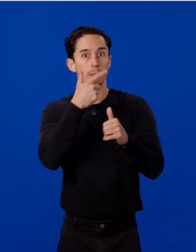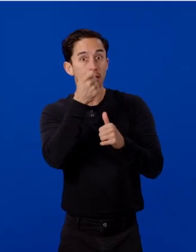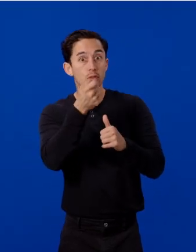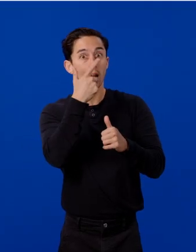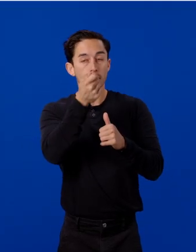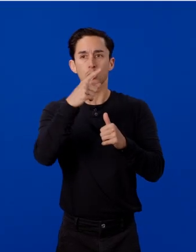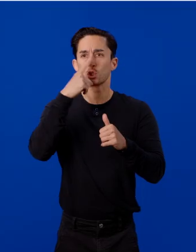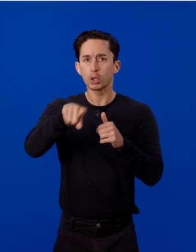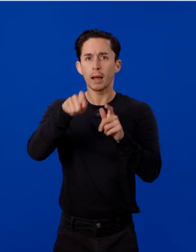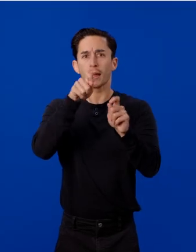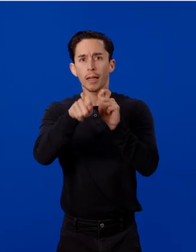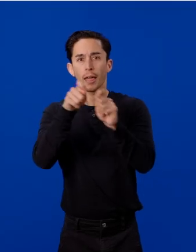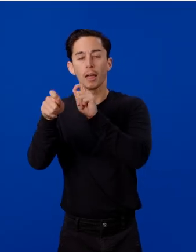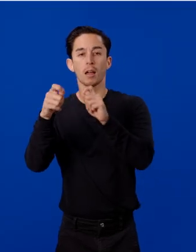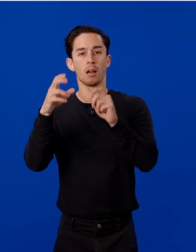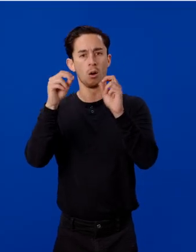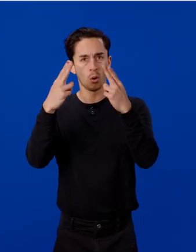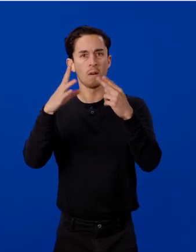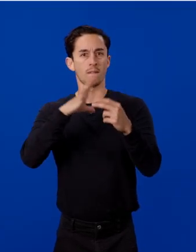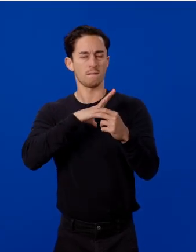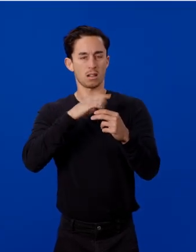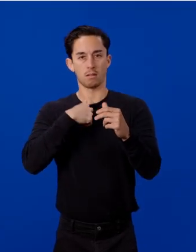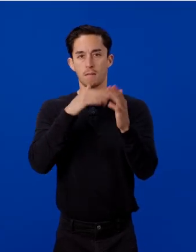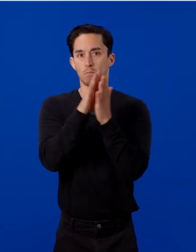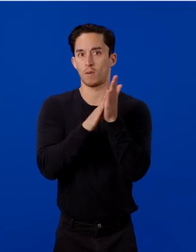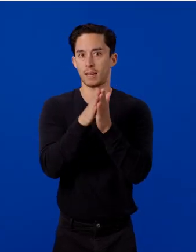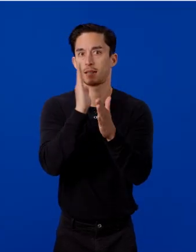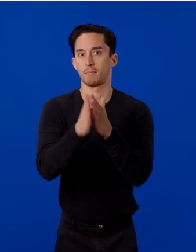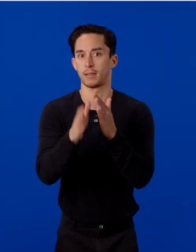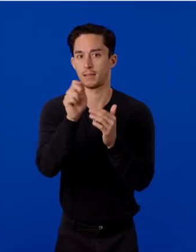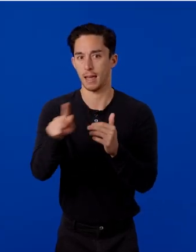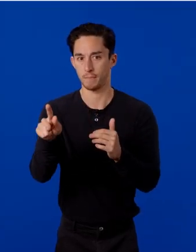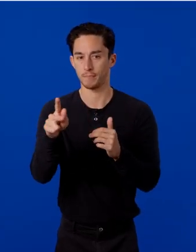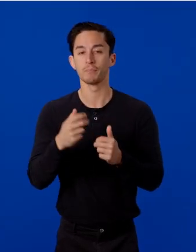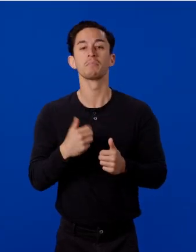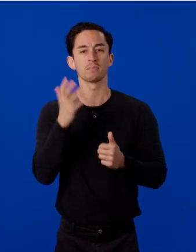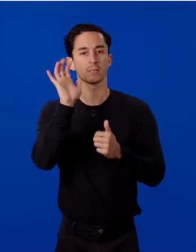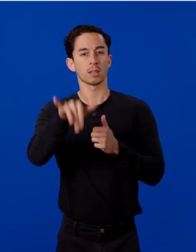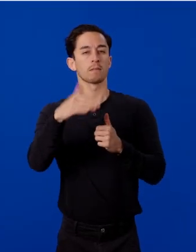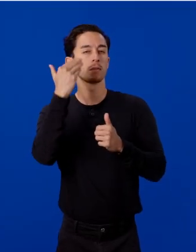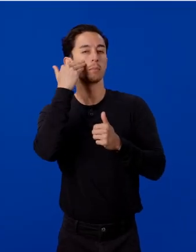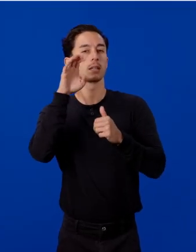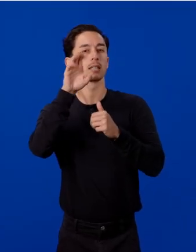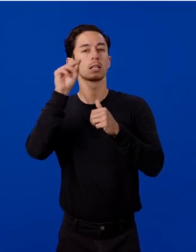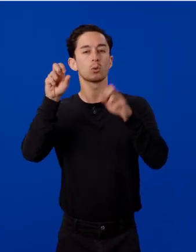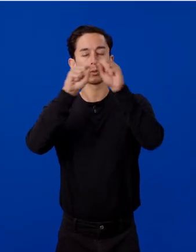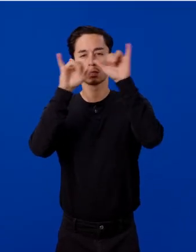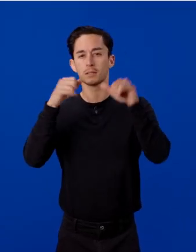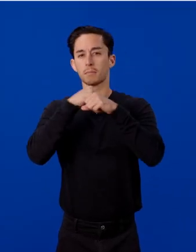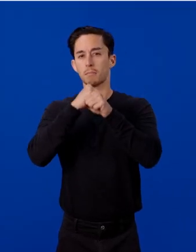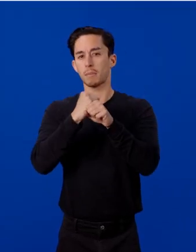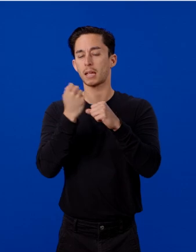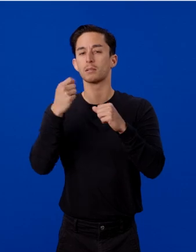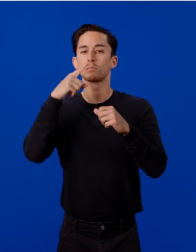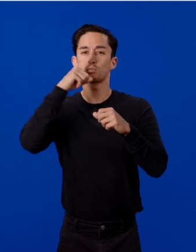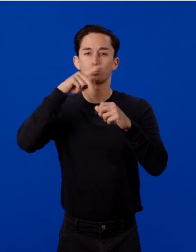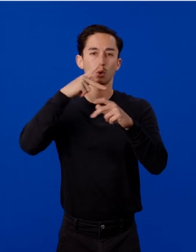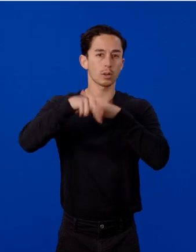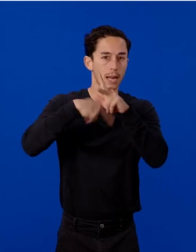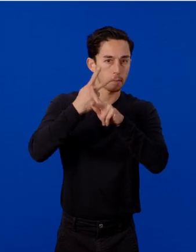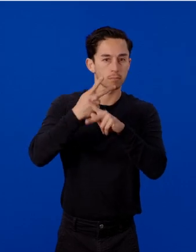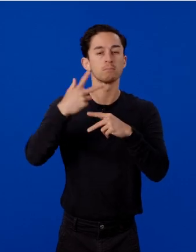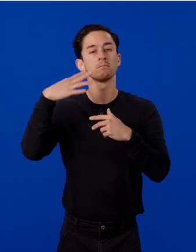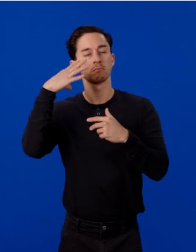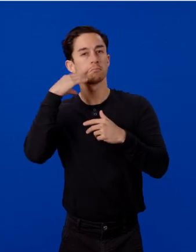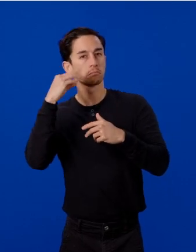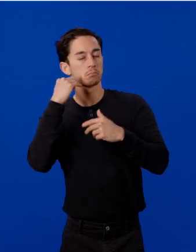tweaks. That's when I got motivated to complete it. The familiar ecosystem made prototyping and building much easier. If you already have experience with